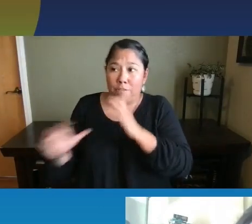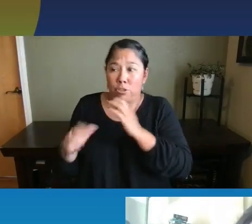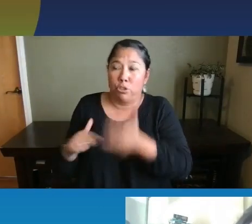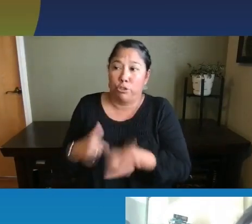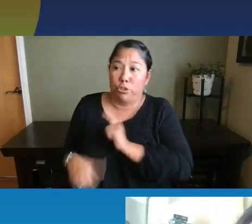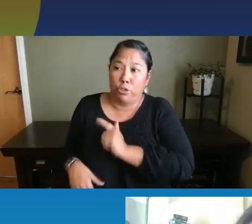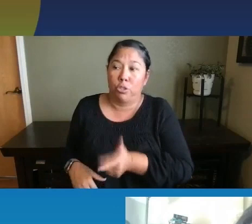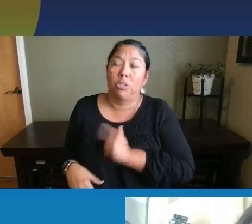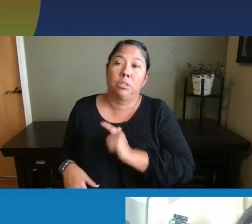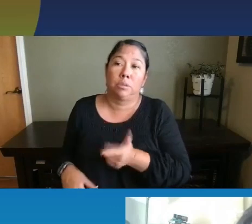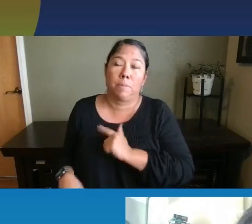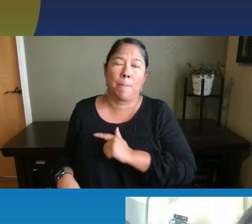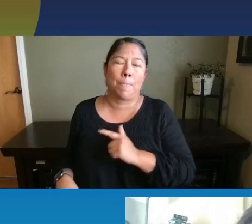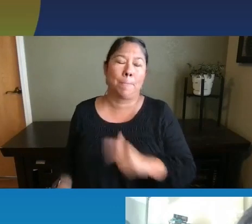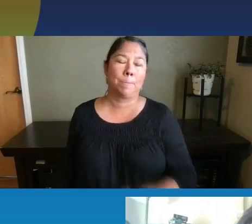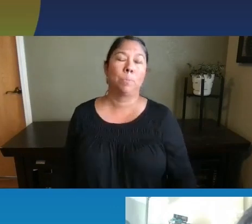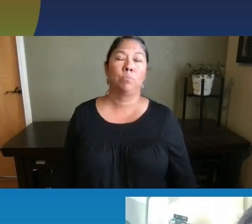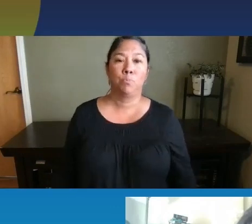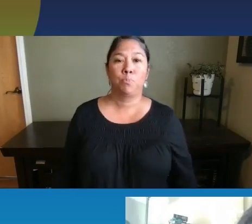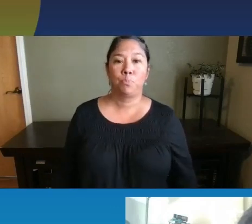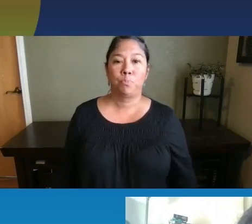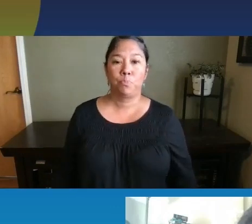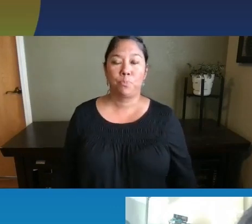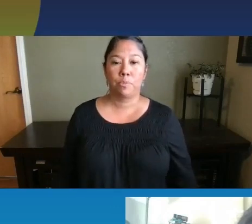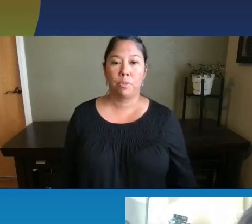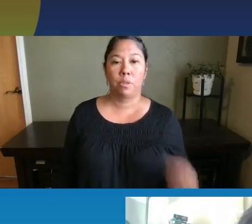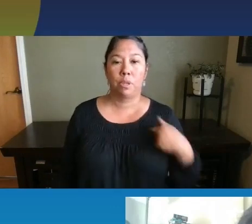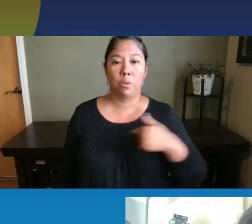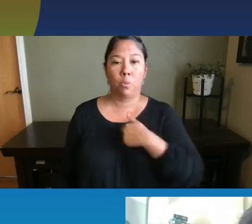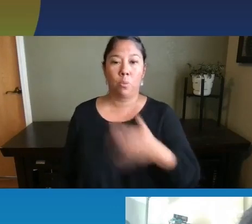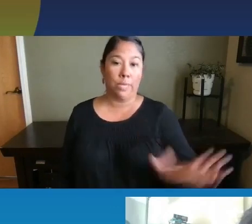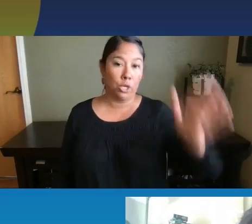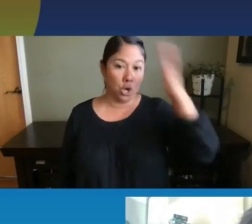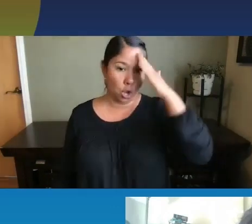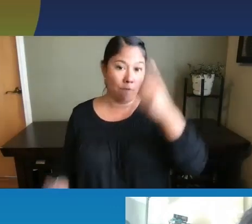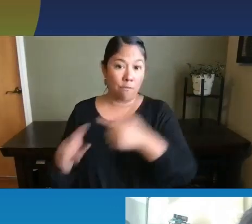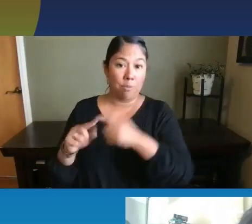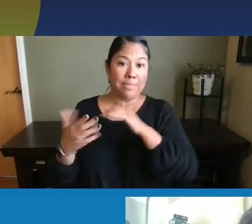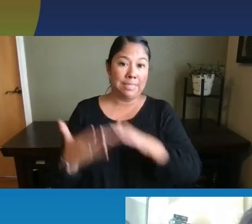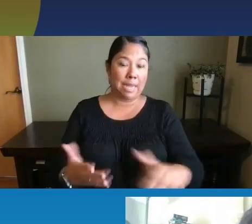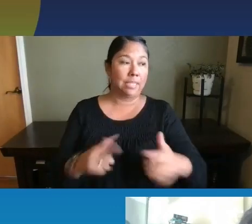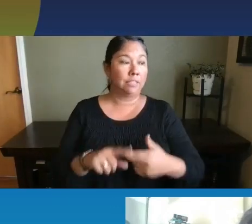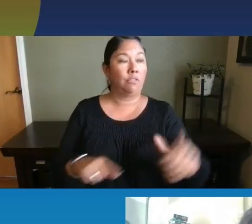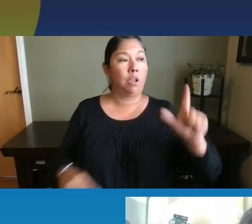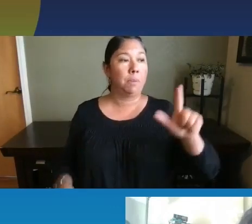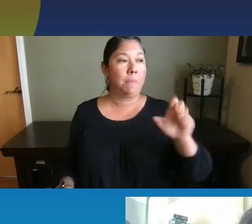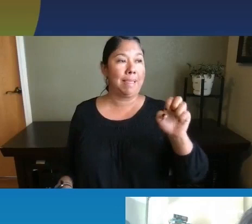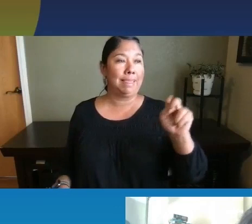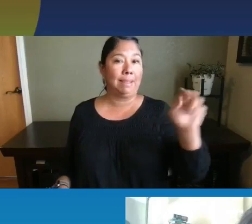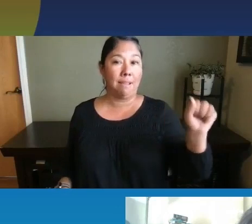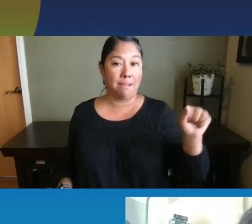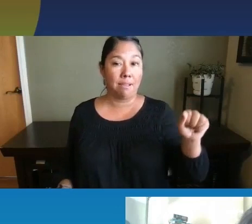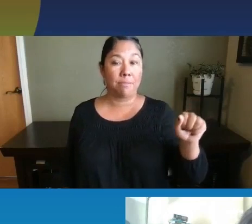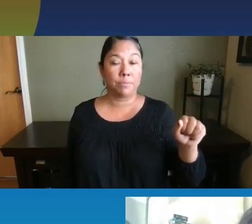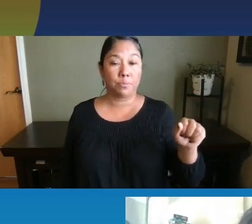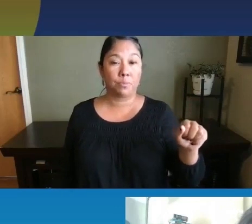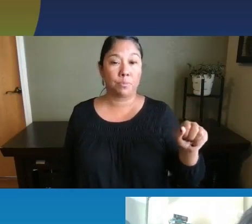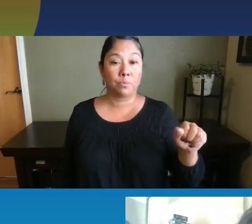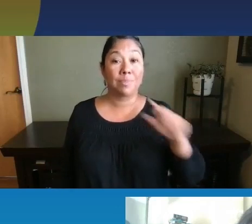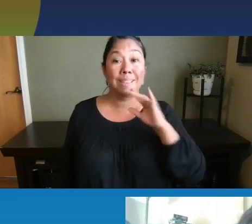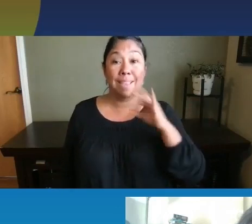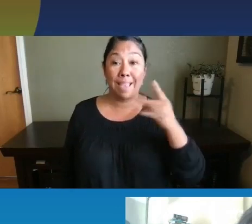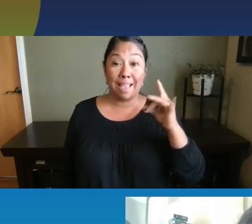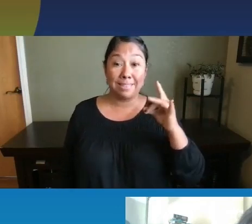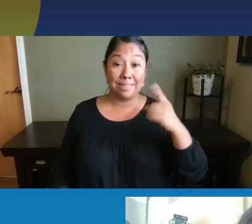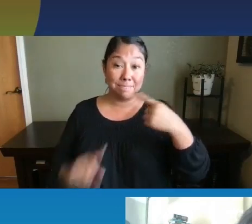serve and return sometimes called, um, and we know from studies done through, through Lena that, um, at 18